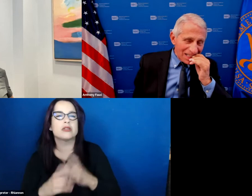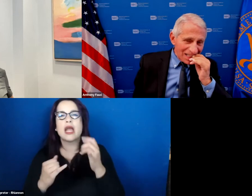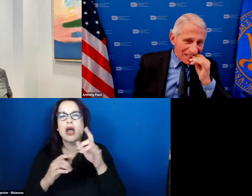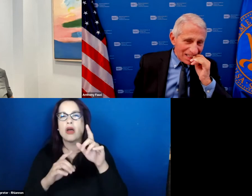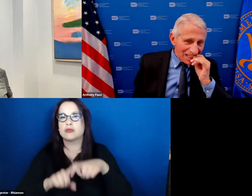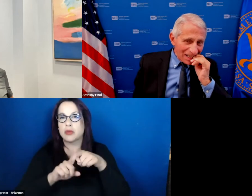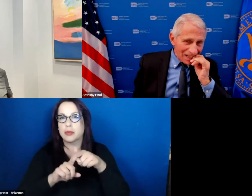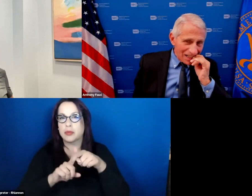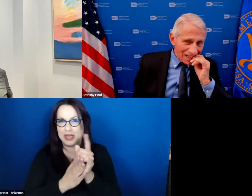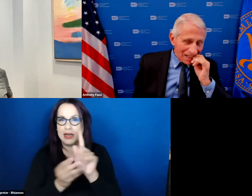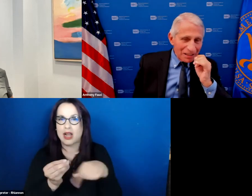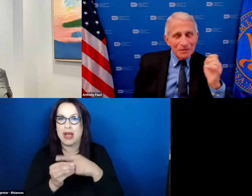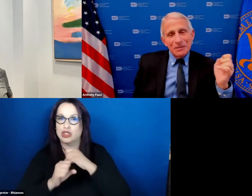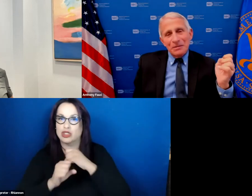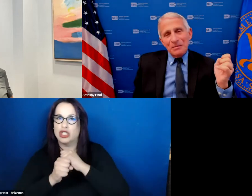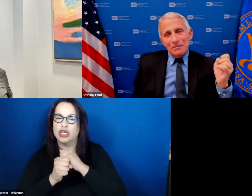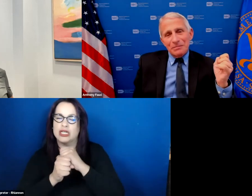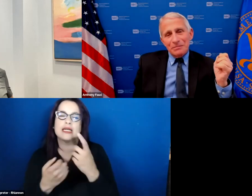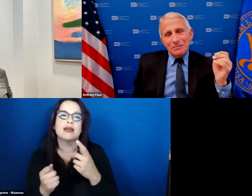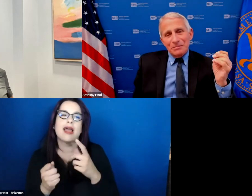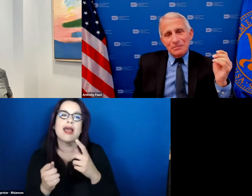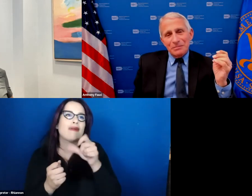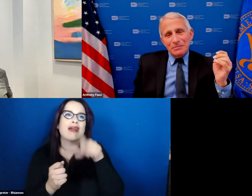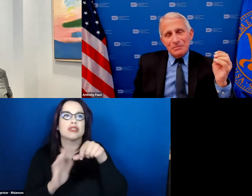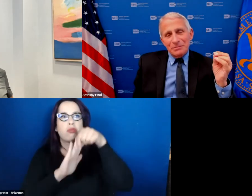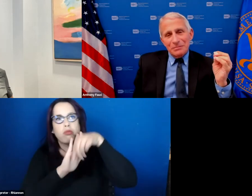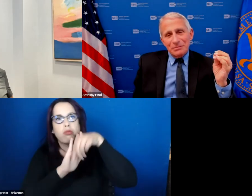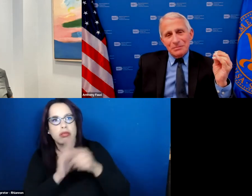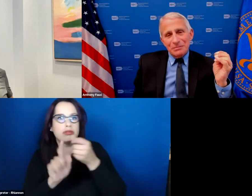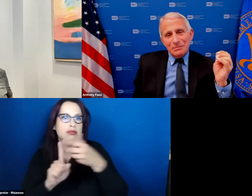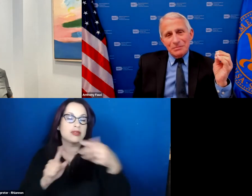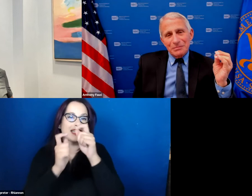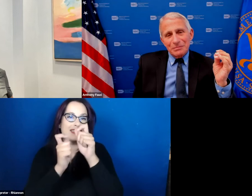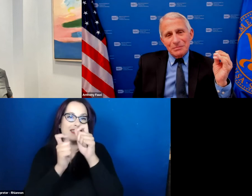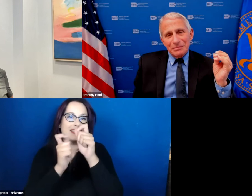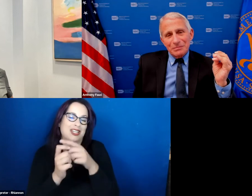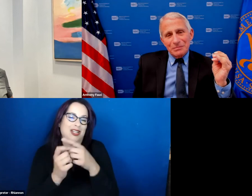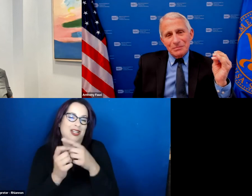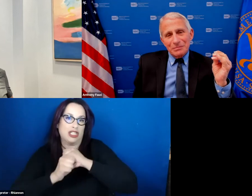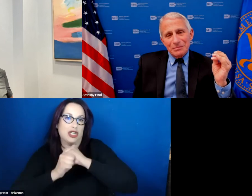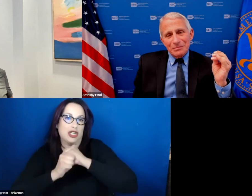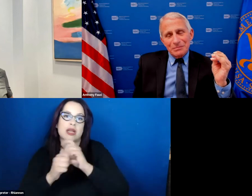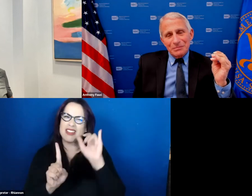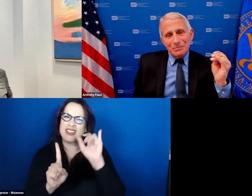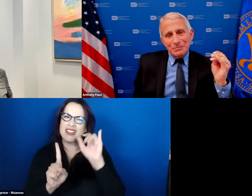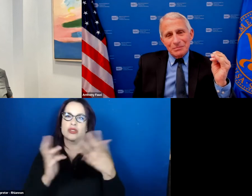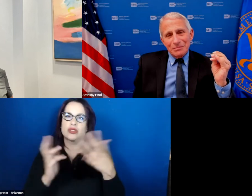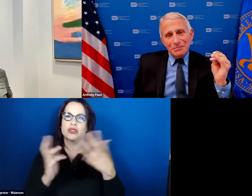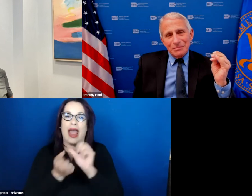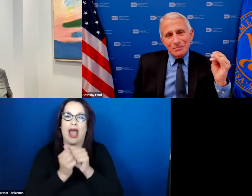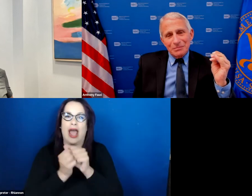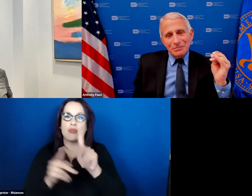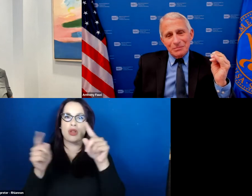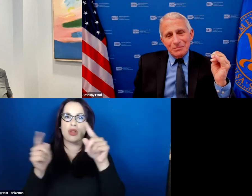not to talk about that per se but that is a reflection of the politicization of science and a reflection of the hard place our